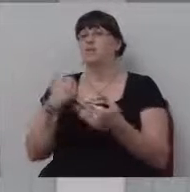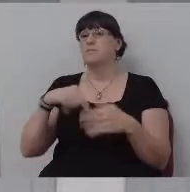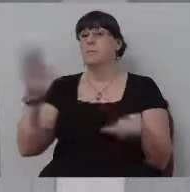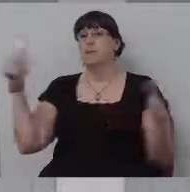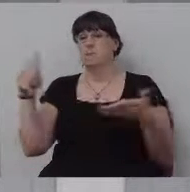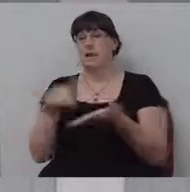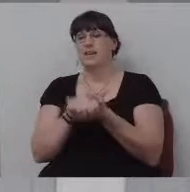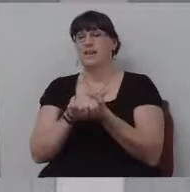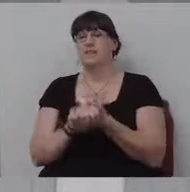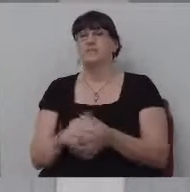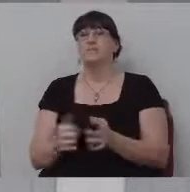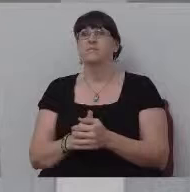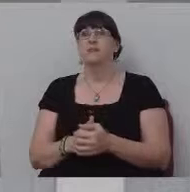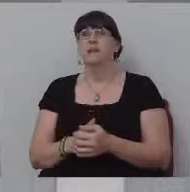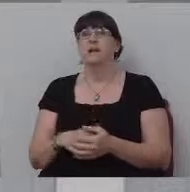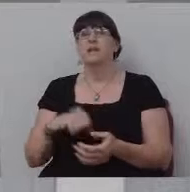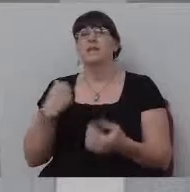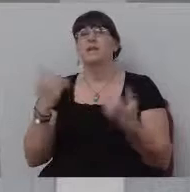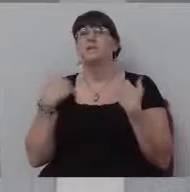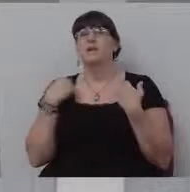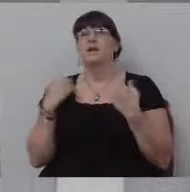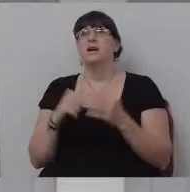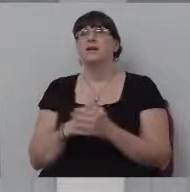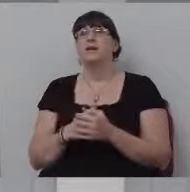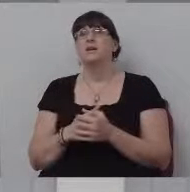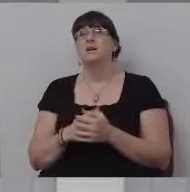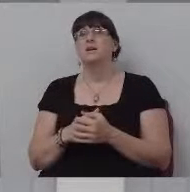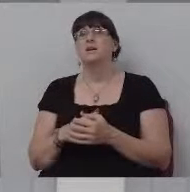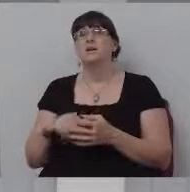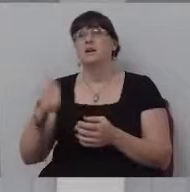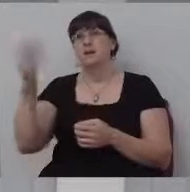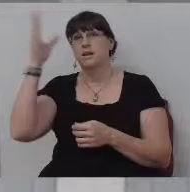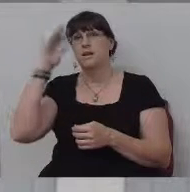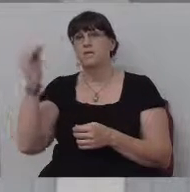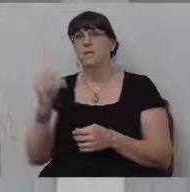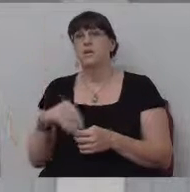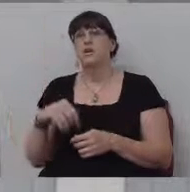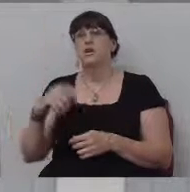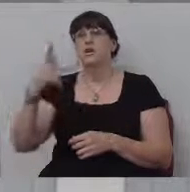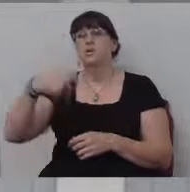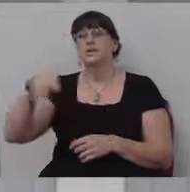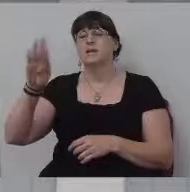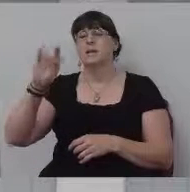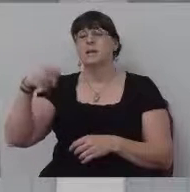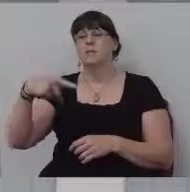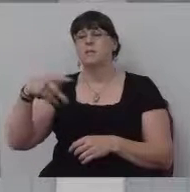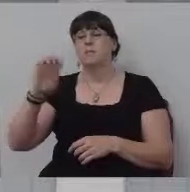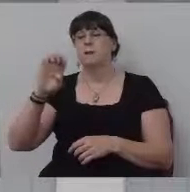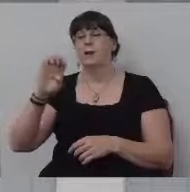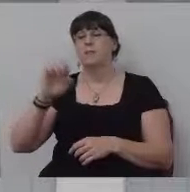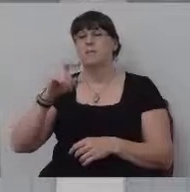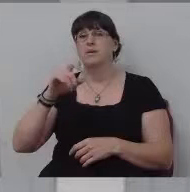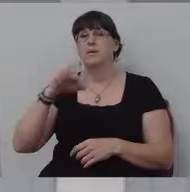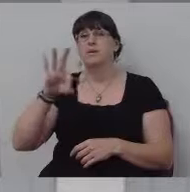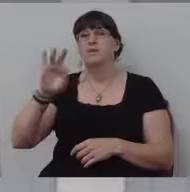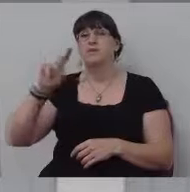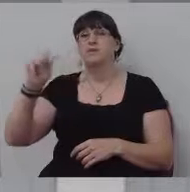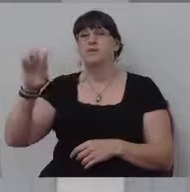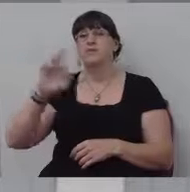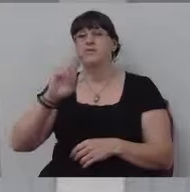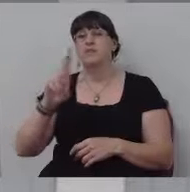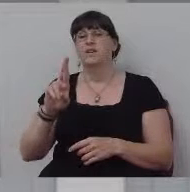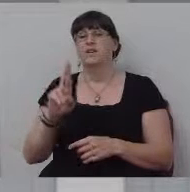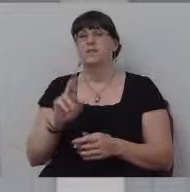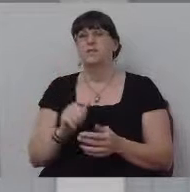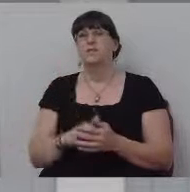Pat Hollander. Buck Hollander was a, was a pipe fitter helper. And I don't know how to explain the difference between crafts, um,